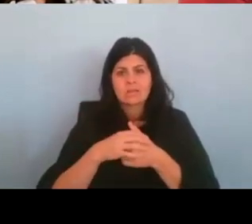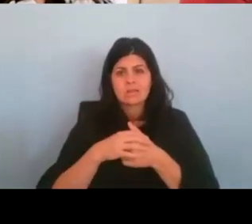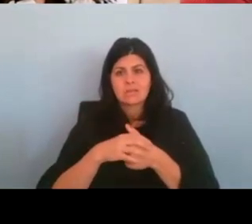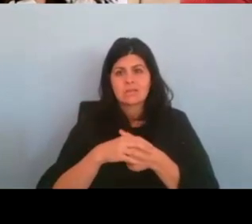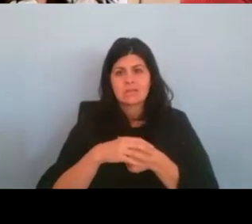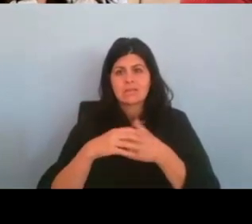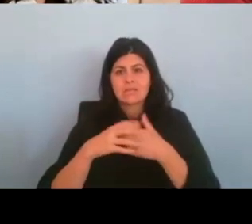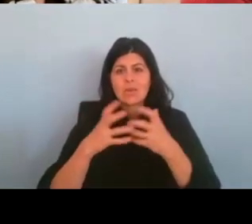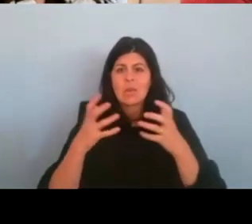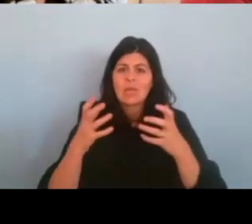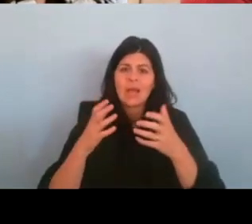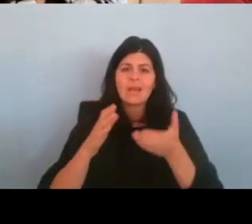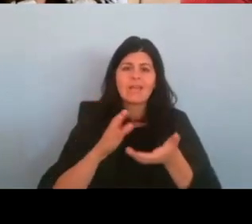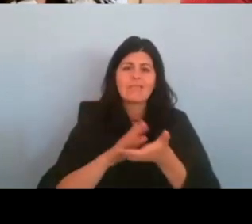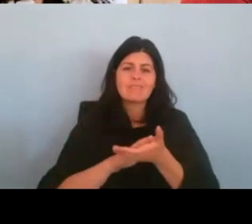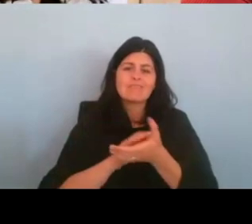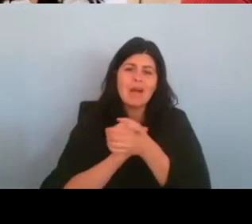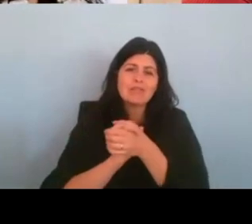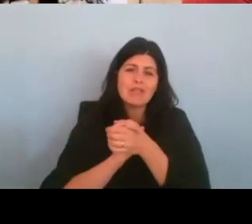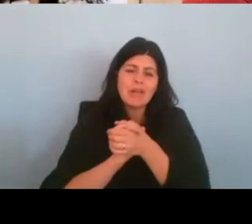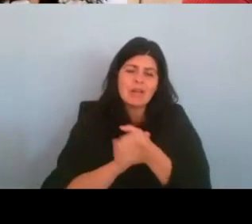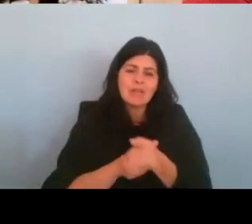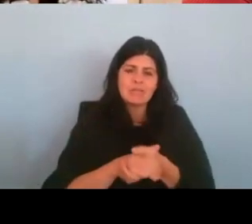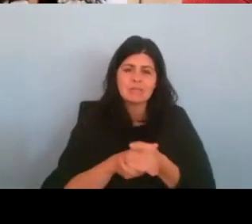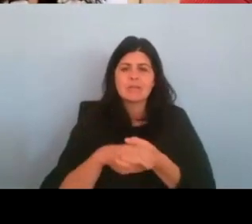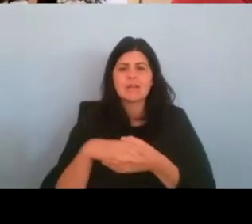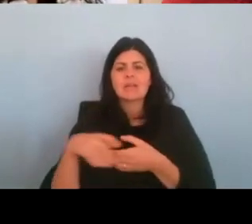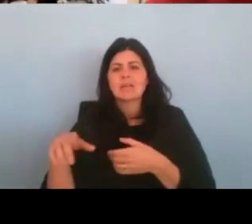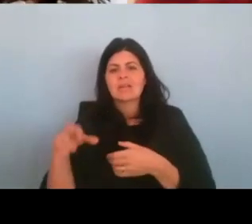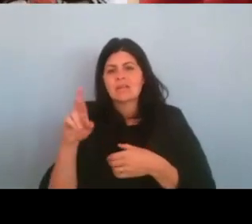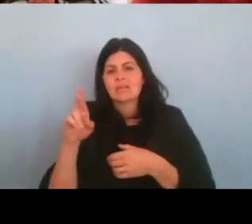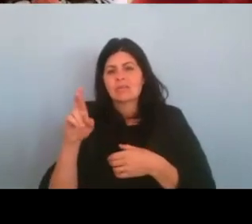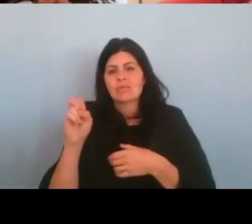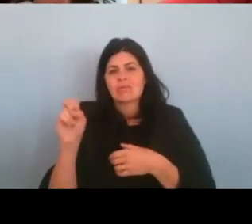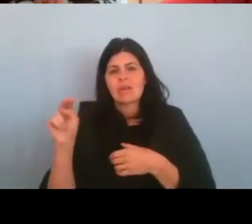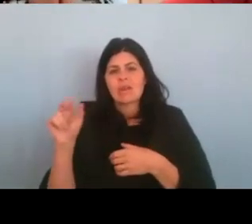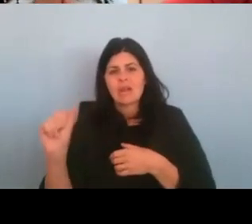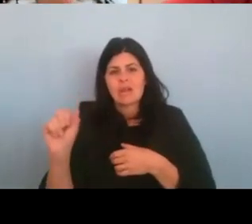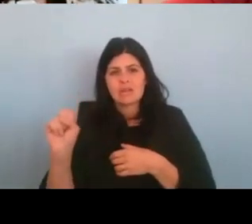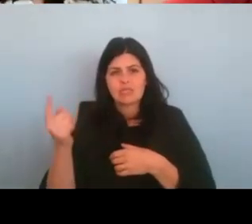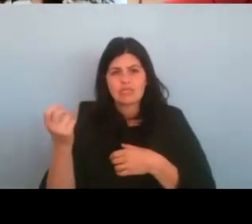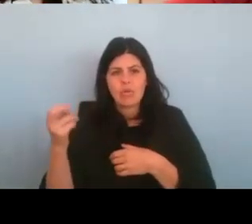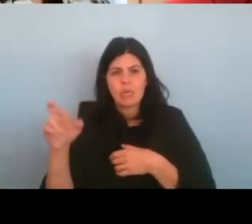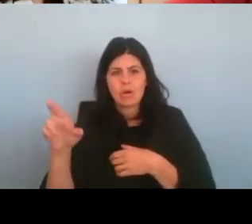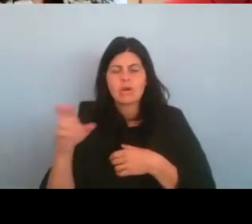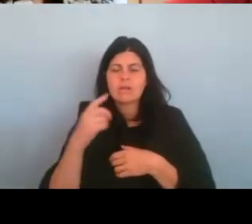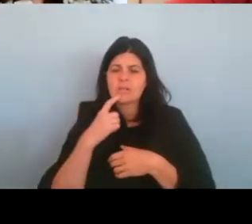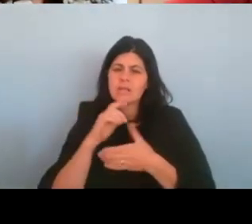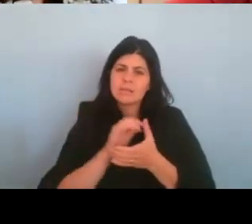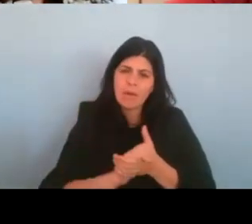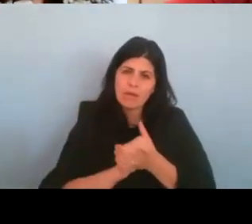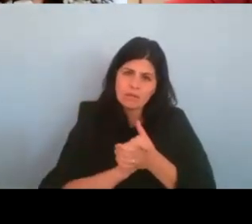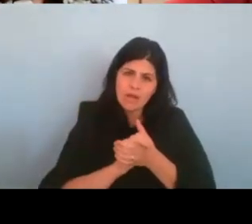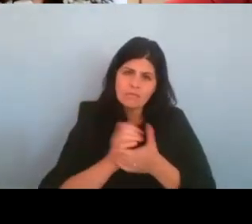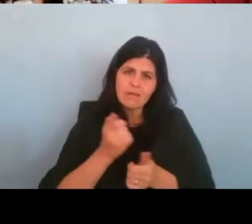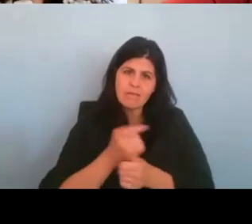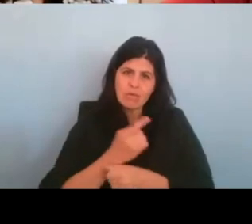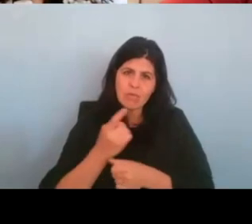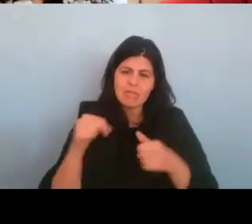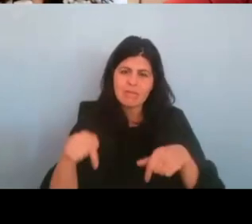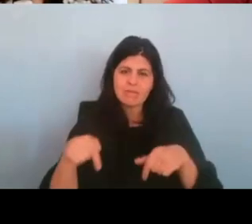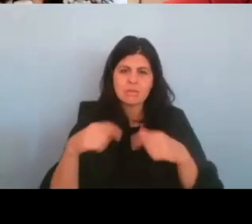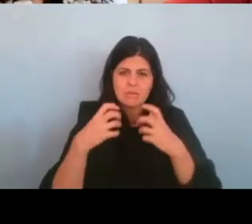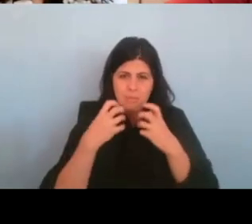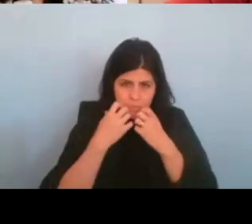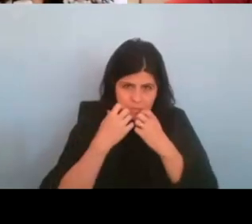in the Q and a, uh, Rena Strober says mazel tov to everyone. This set was the safest, most sacred set I've